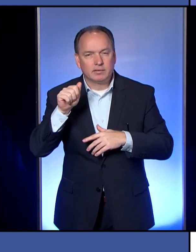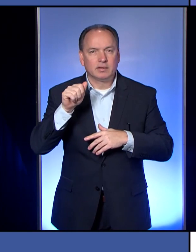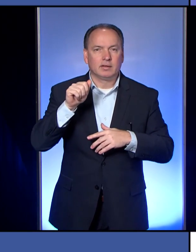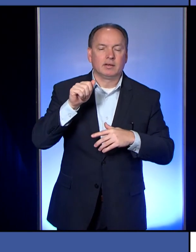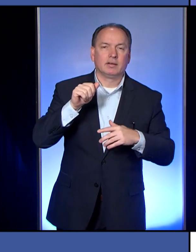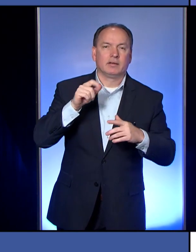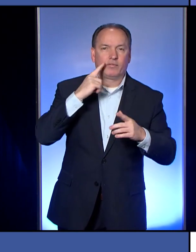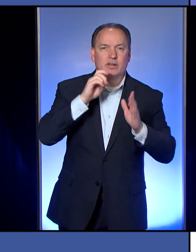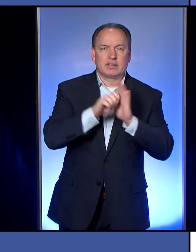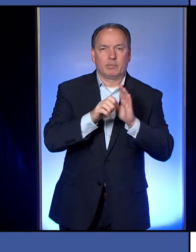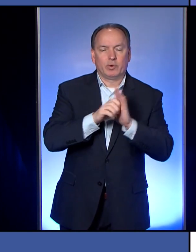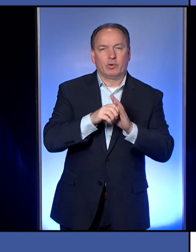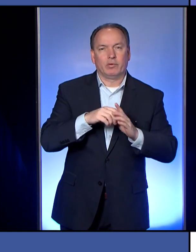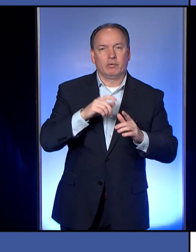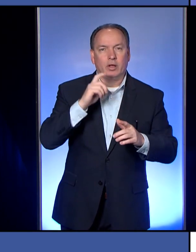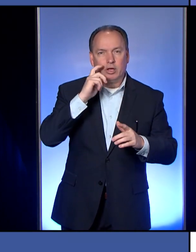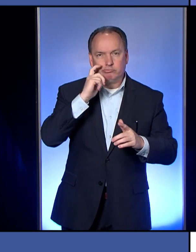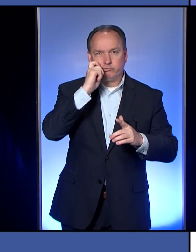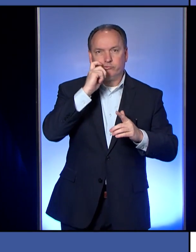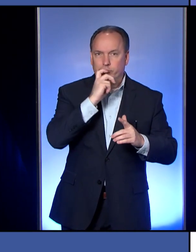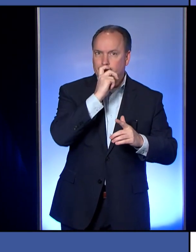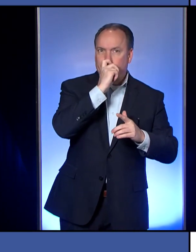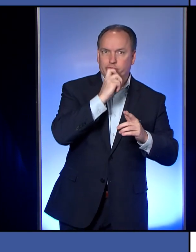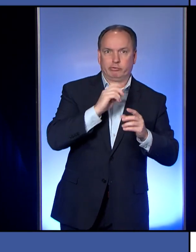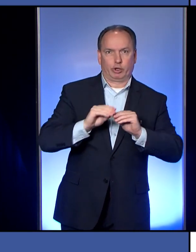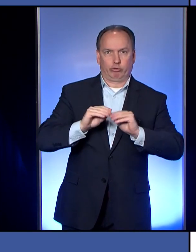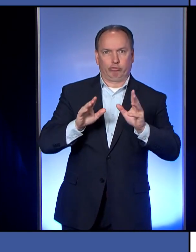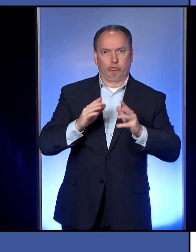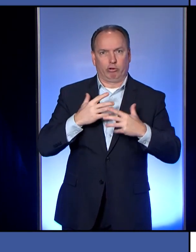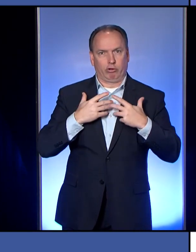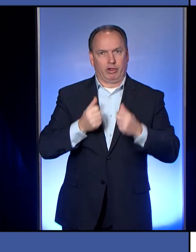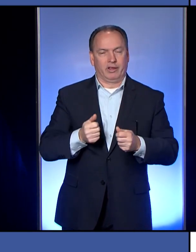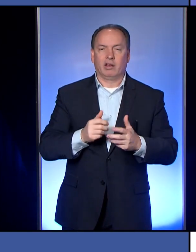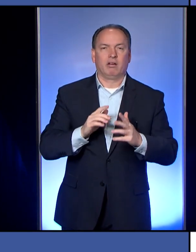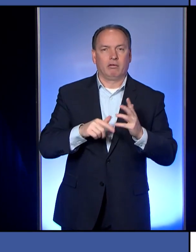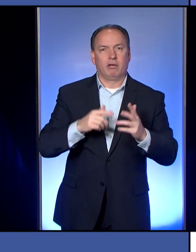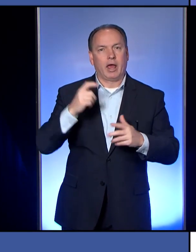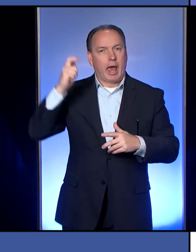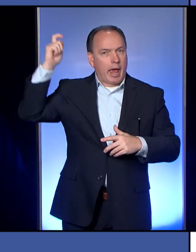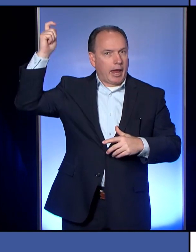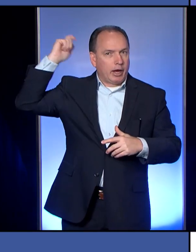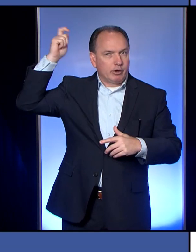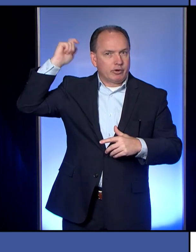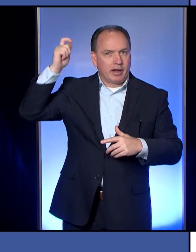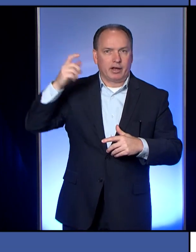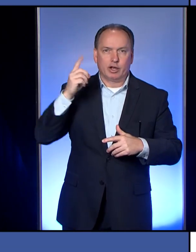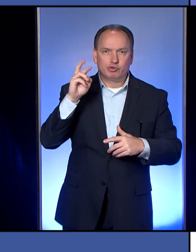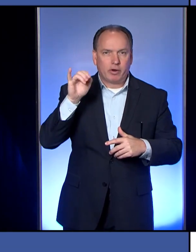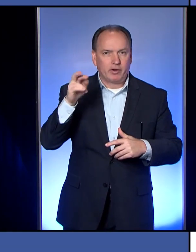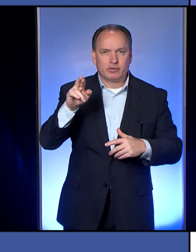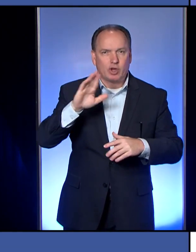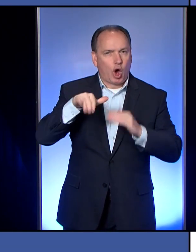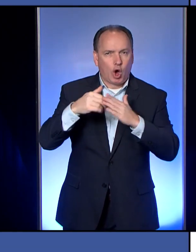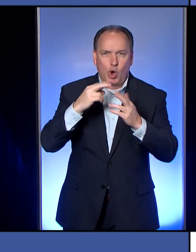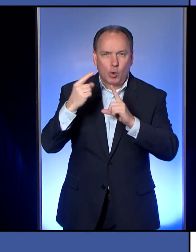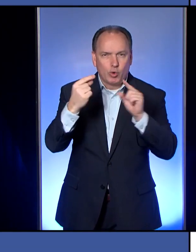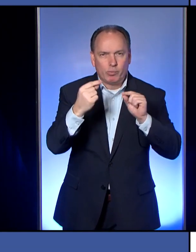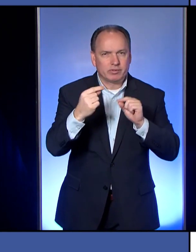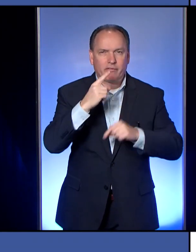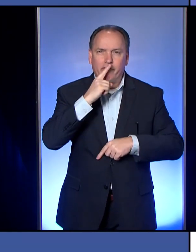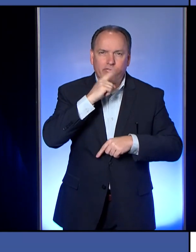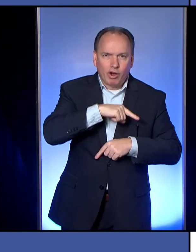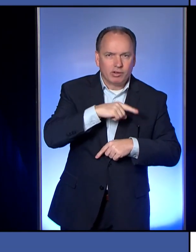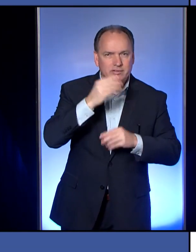sprays cure it and hair dryers and things like that, which are all rumors. They don't. And so